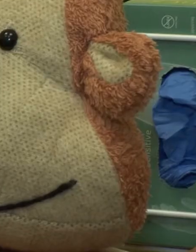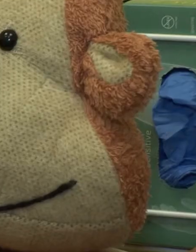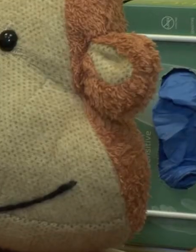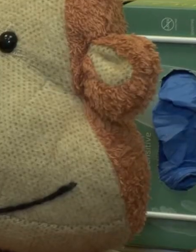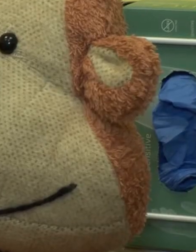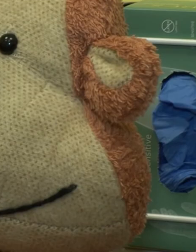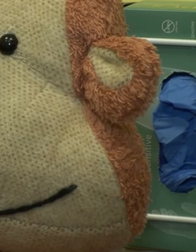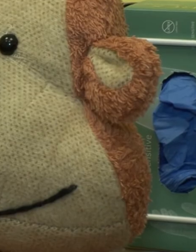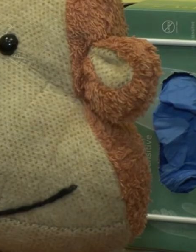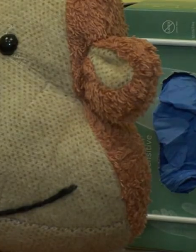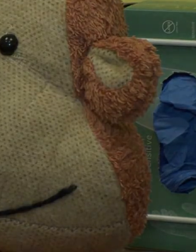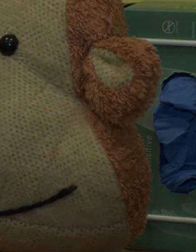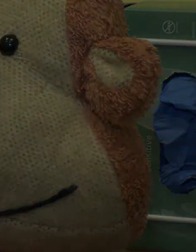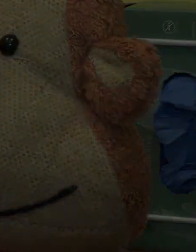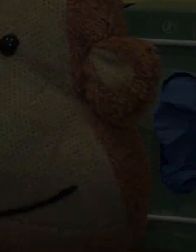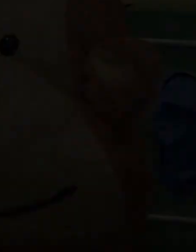ITFC Audio Description.